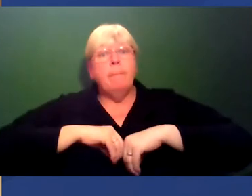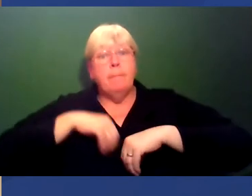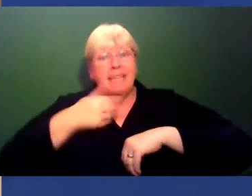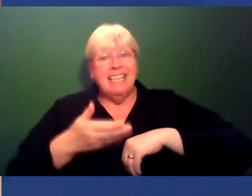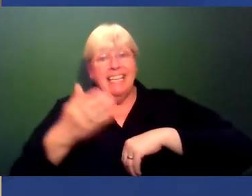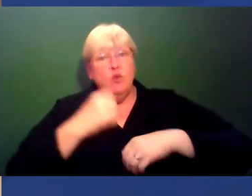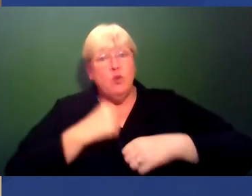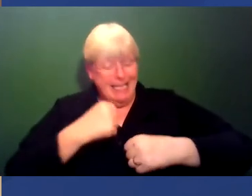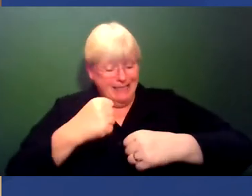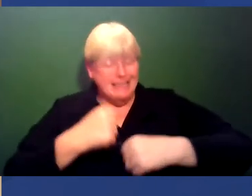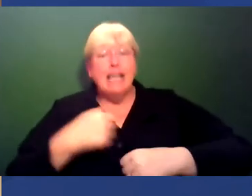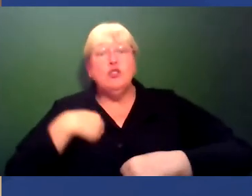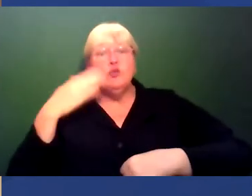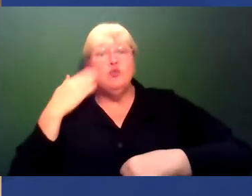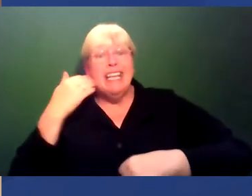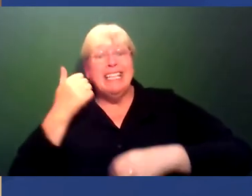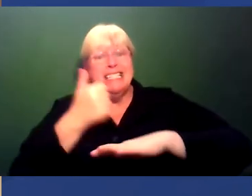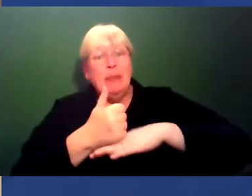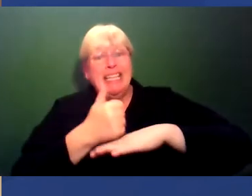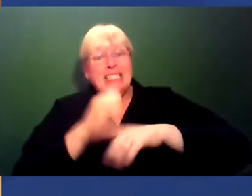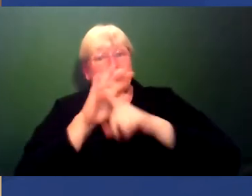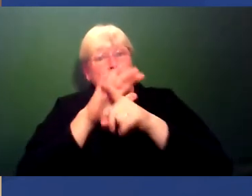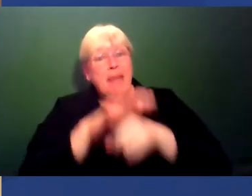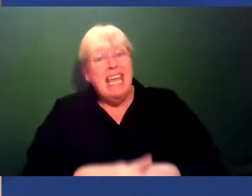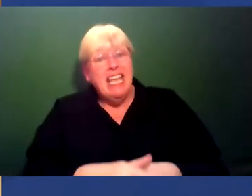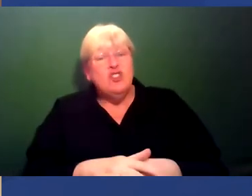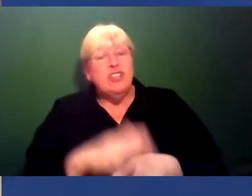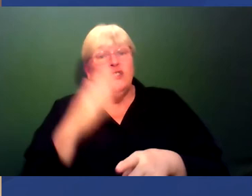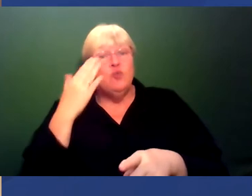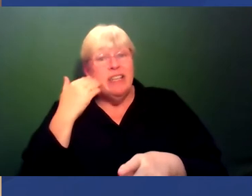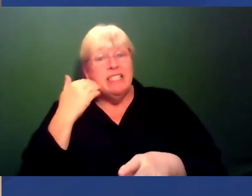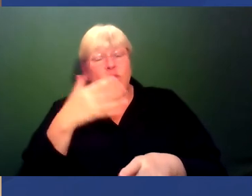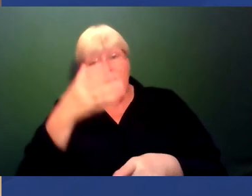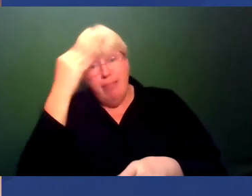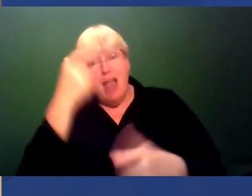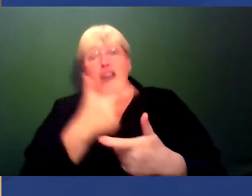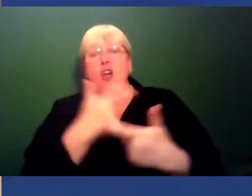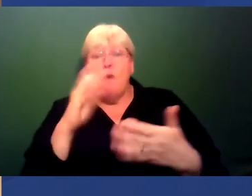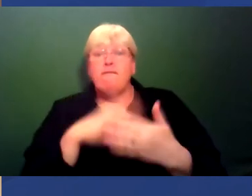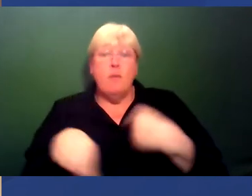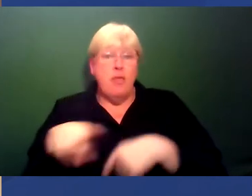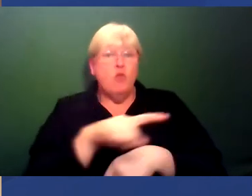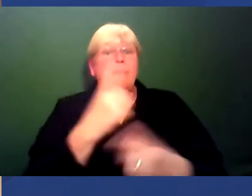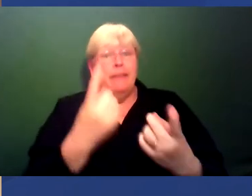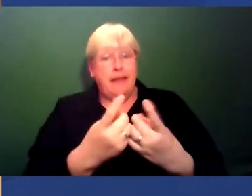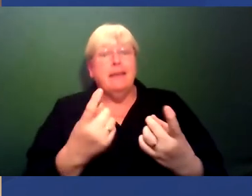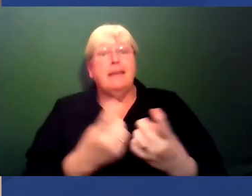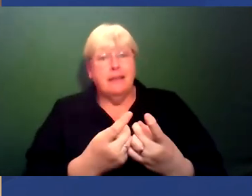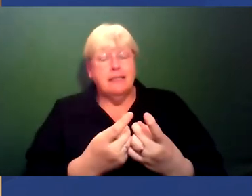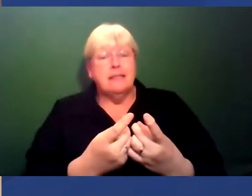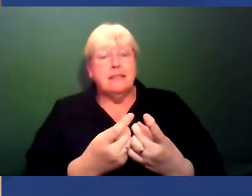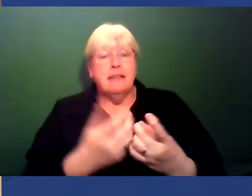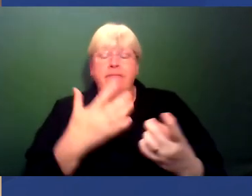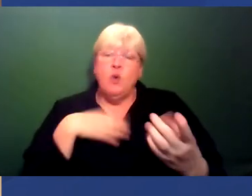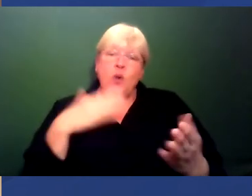into race, into race-based discrimination, into racism. You learn a lot from those things. If you want to